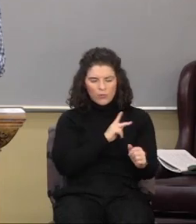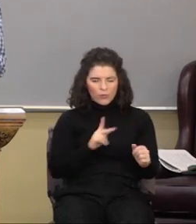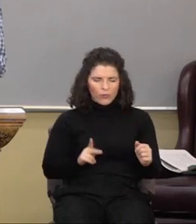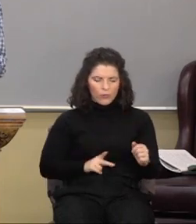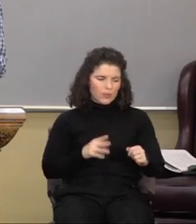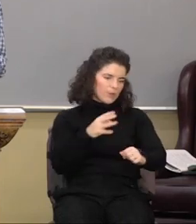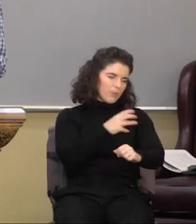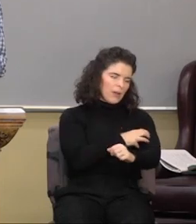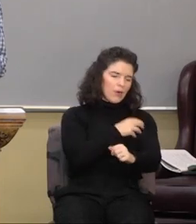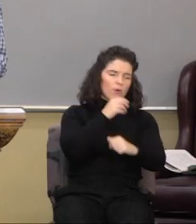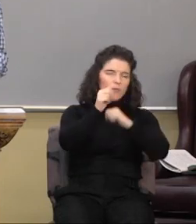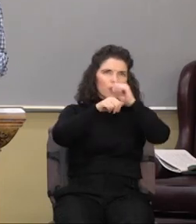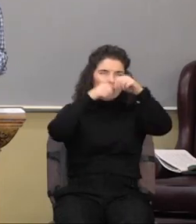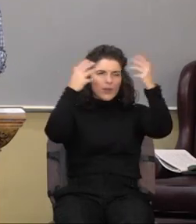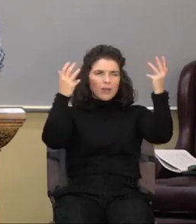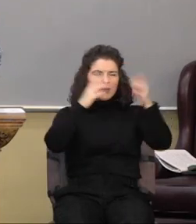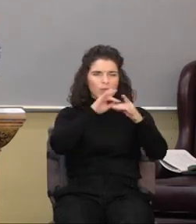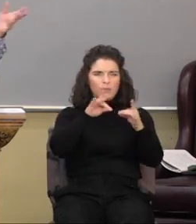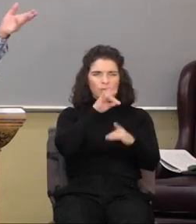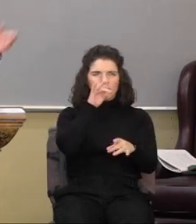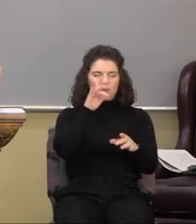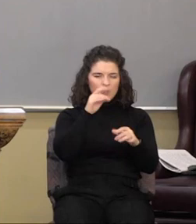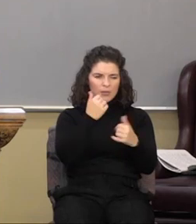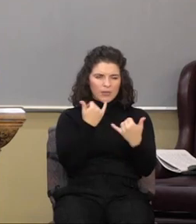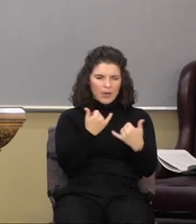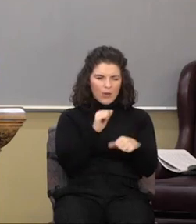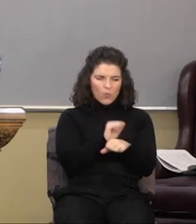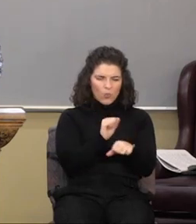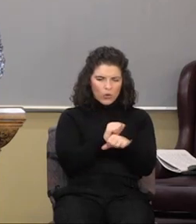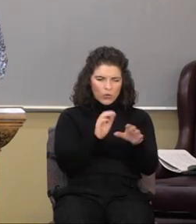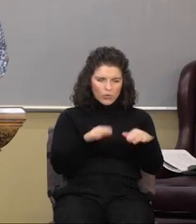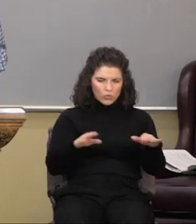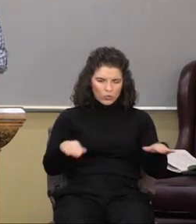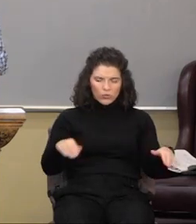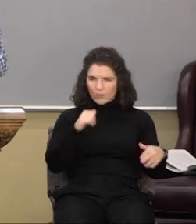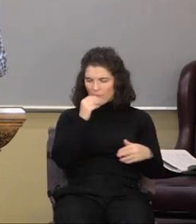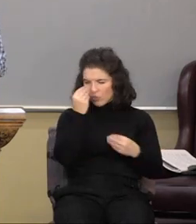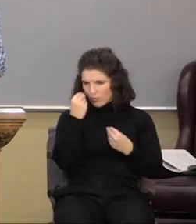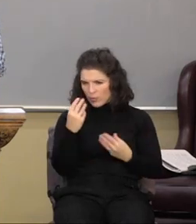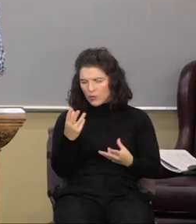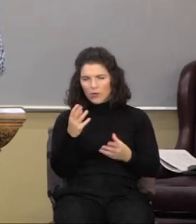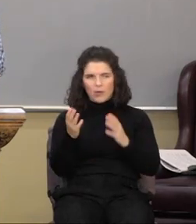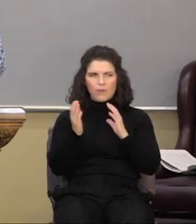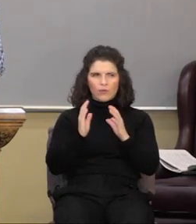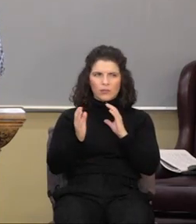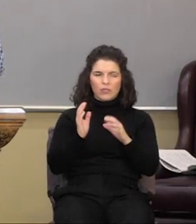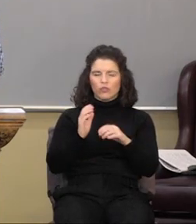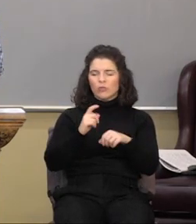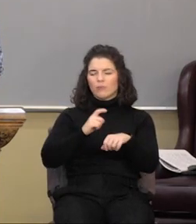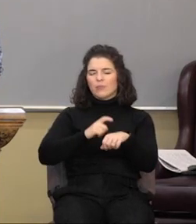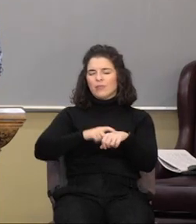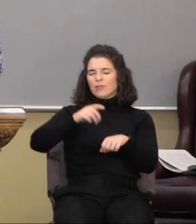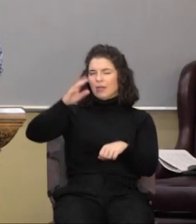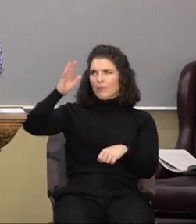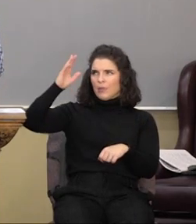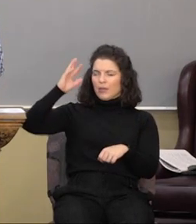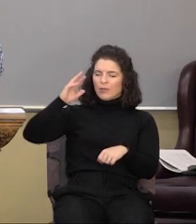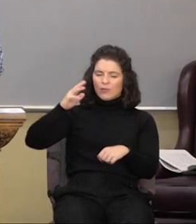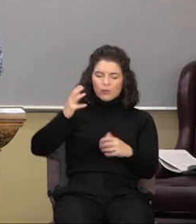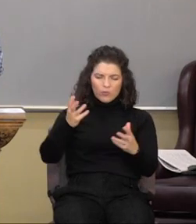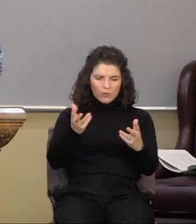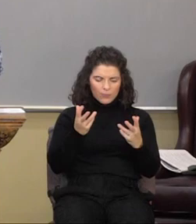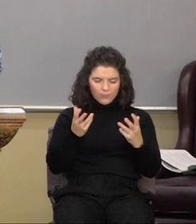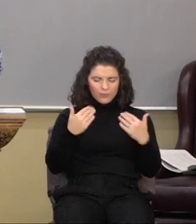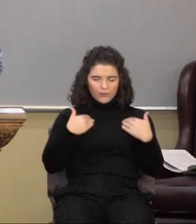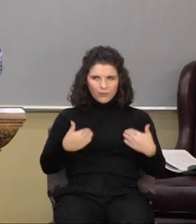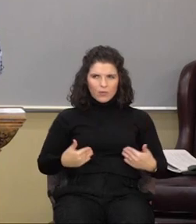spirit that now worketh in the children of disobedience, among whom also we all had our conversation in times past, in the lust of our flesh, fulfilling the desires